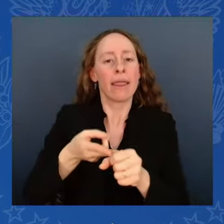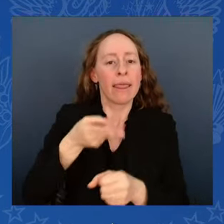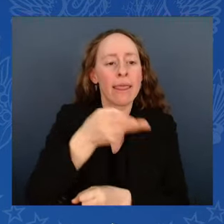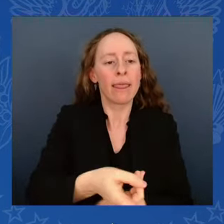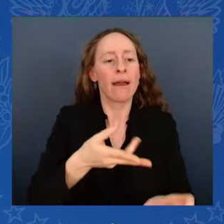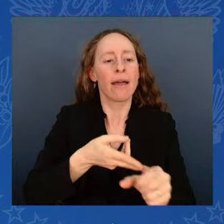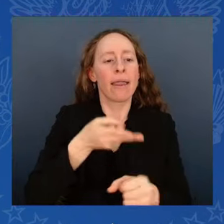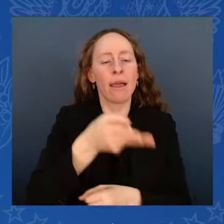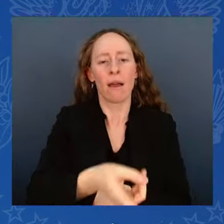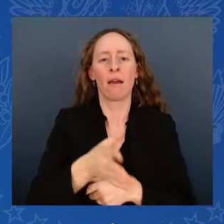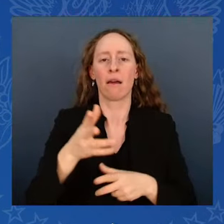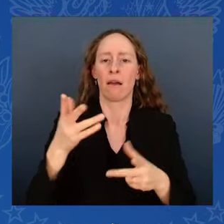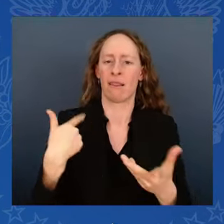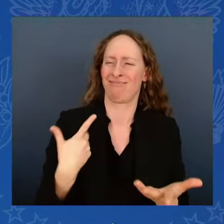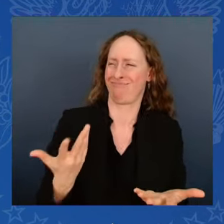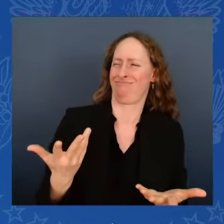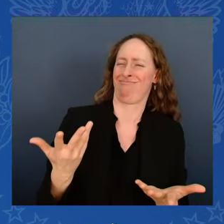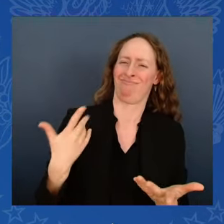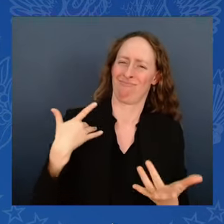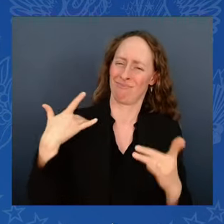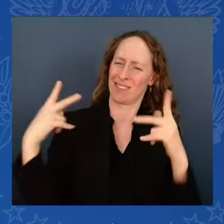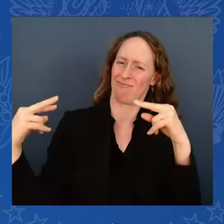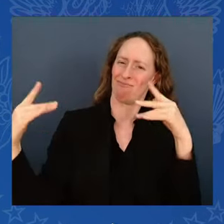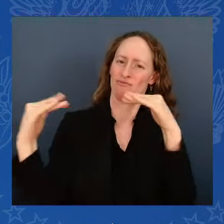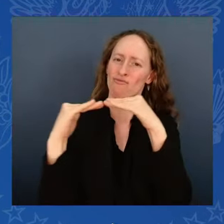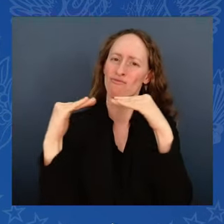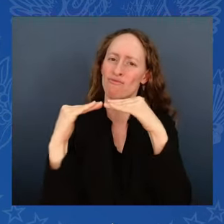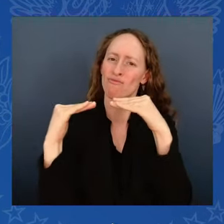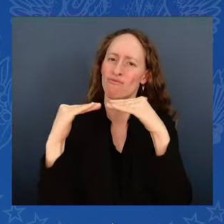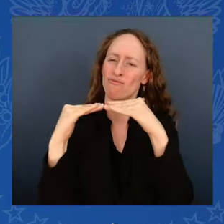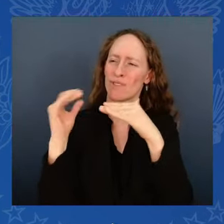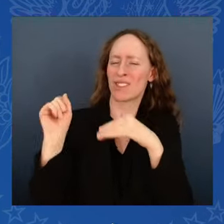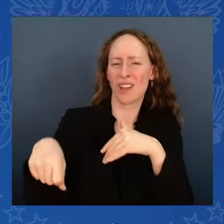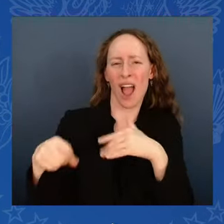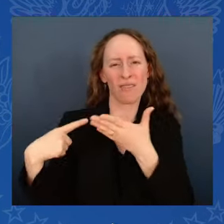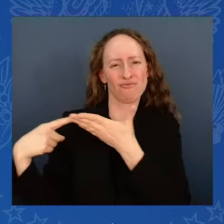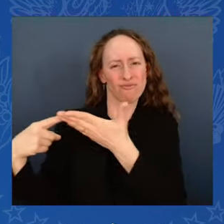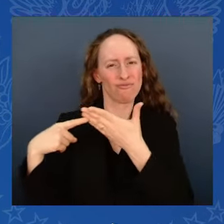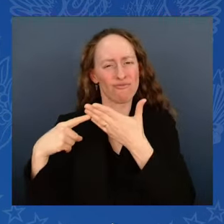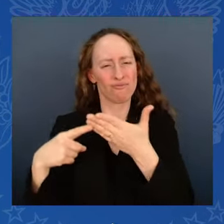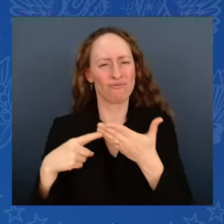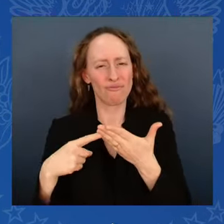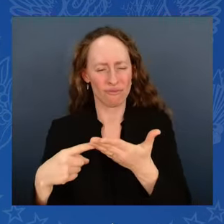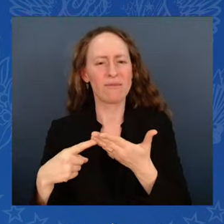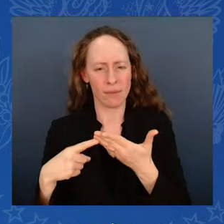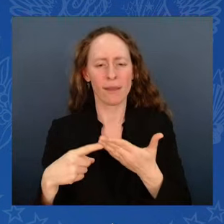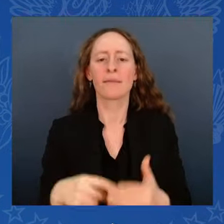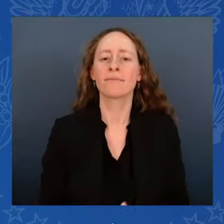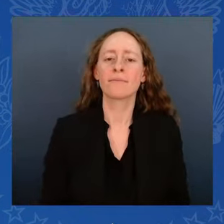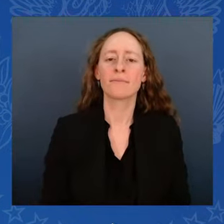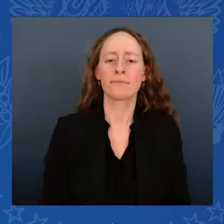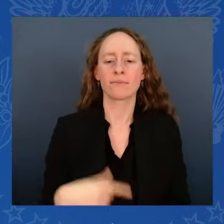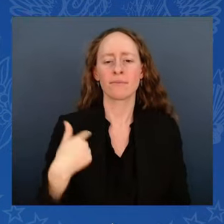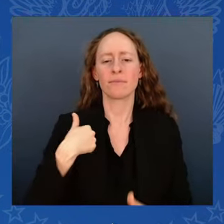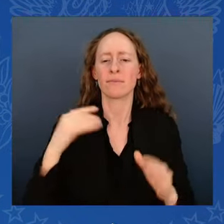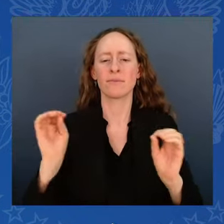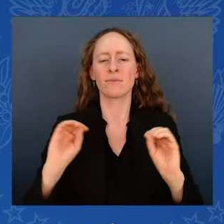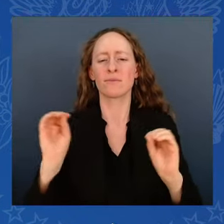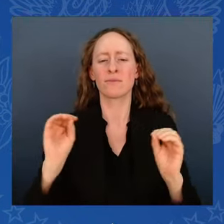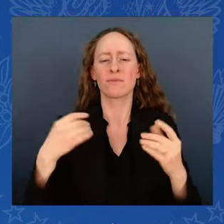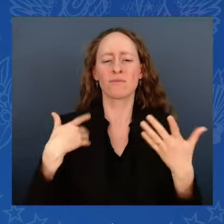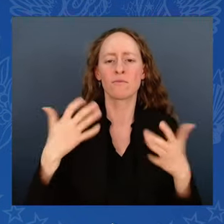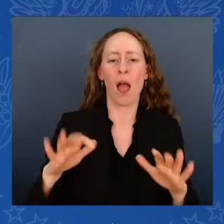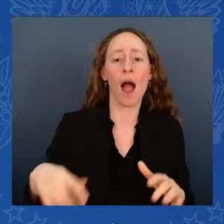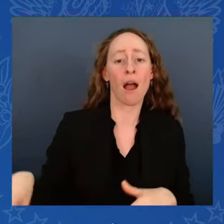granted and show us some gold sneakers and other foolishness. We want to know about